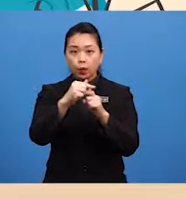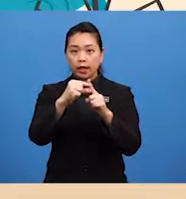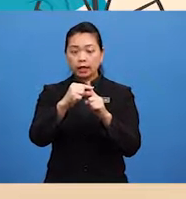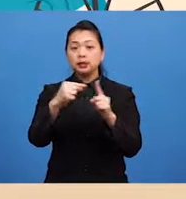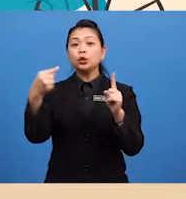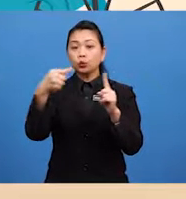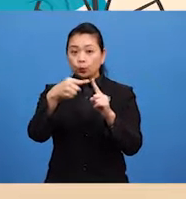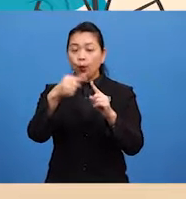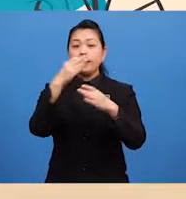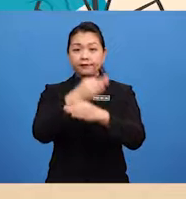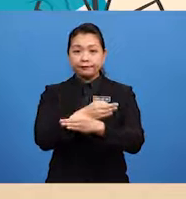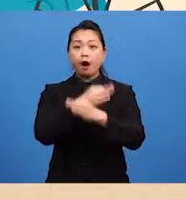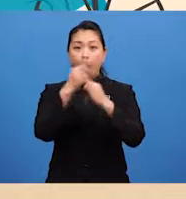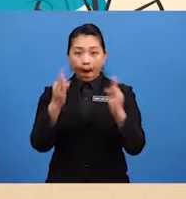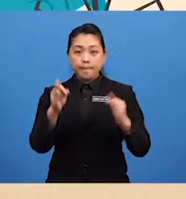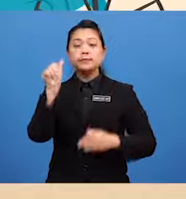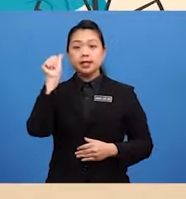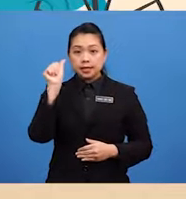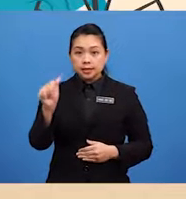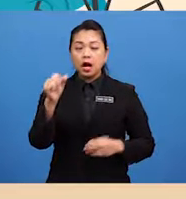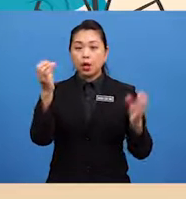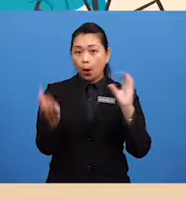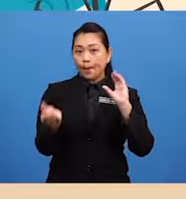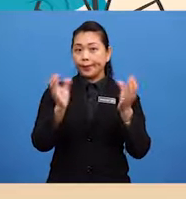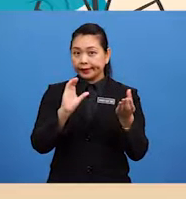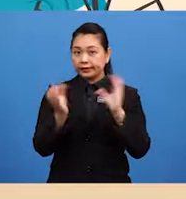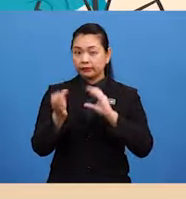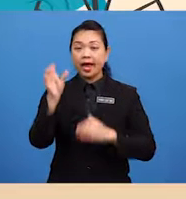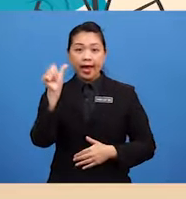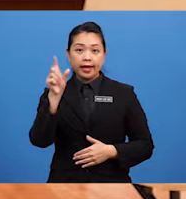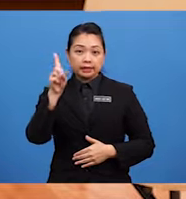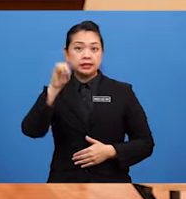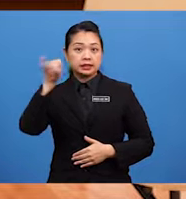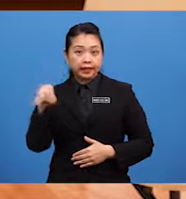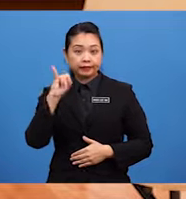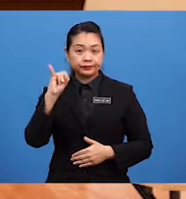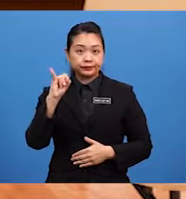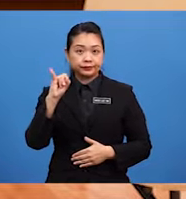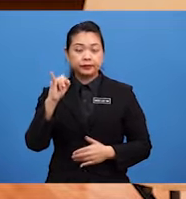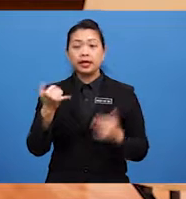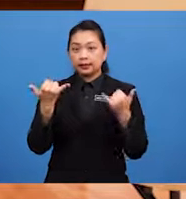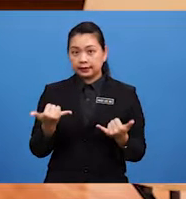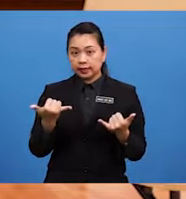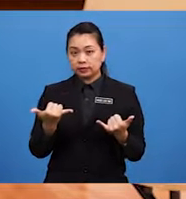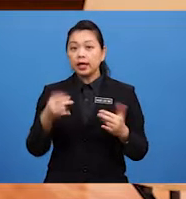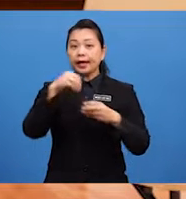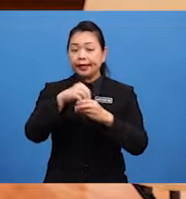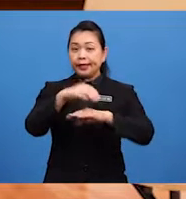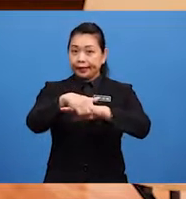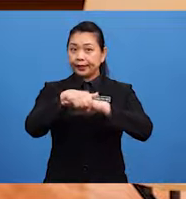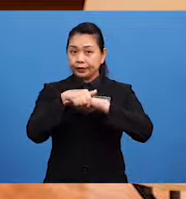form A comparative adjective See now In English